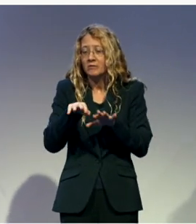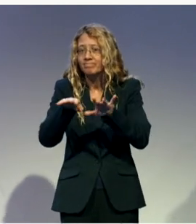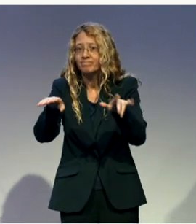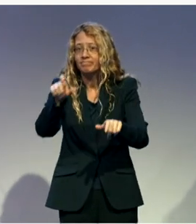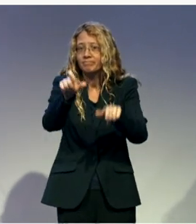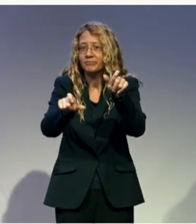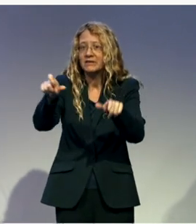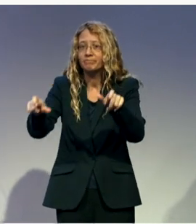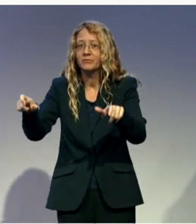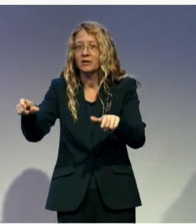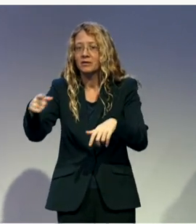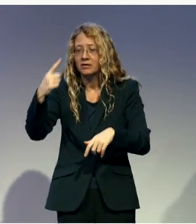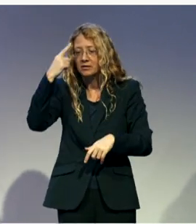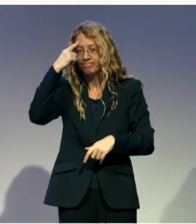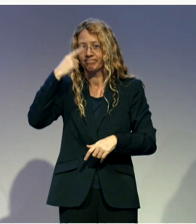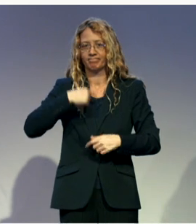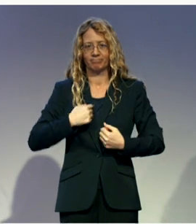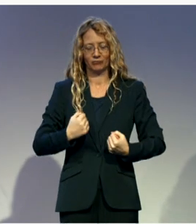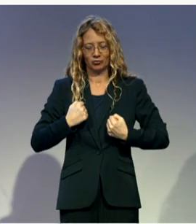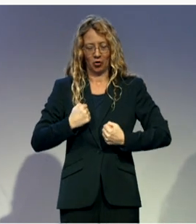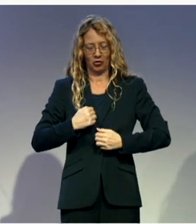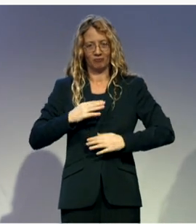those can then influence political change.